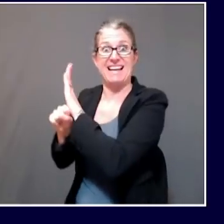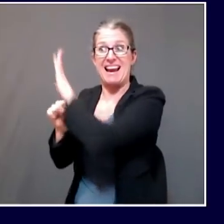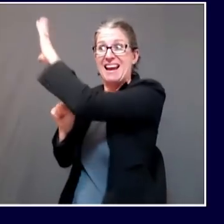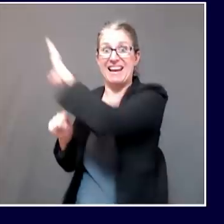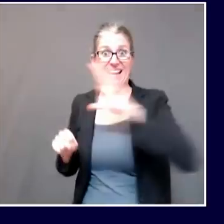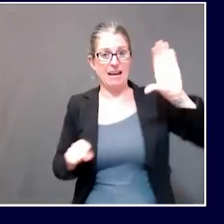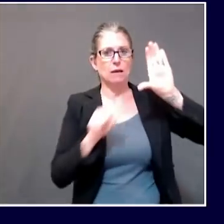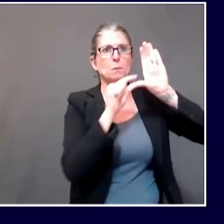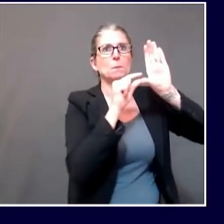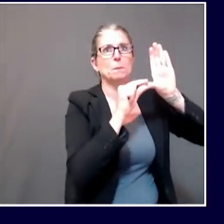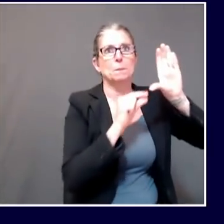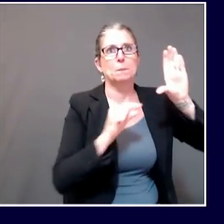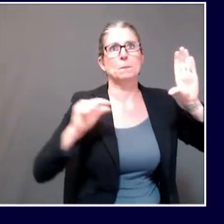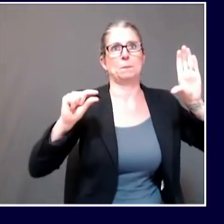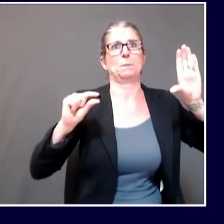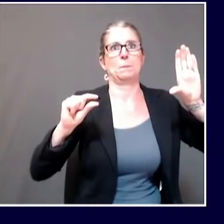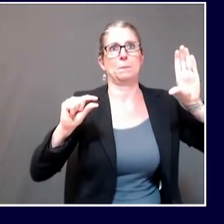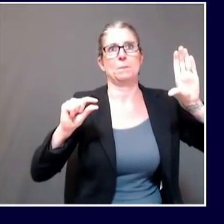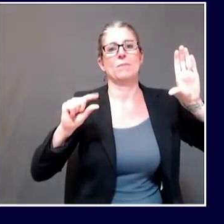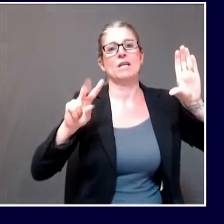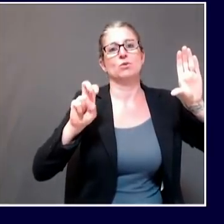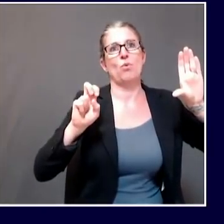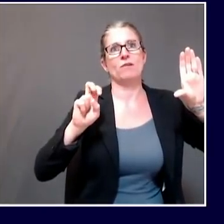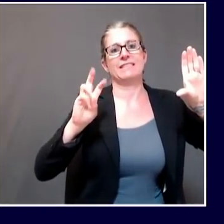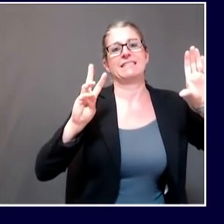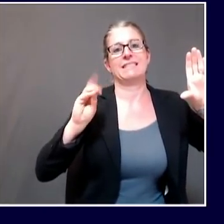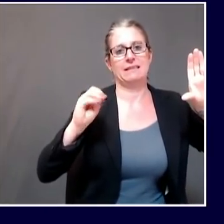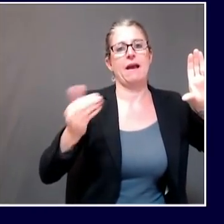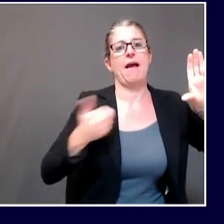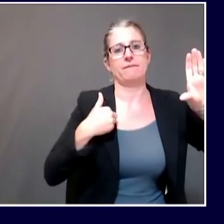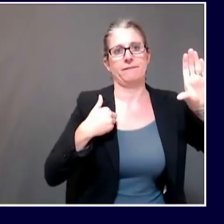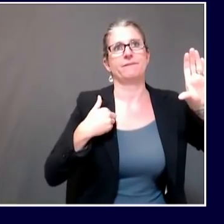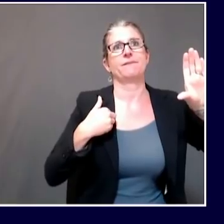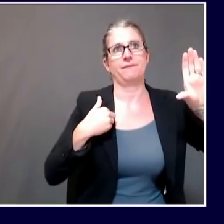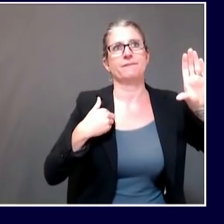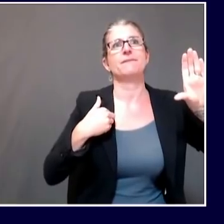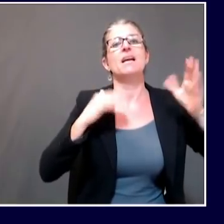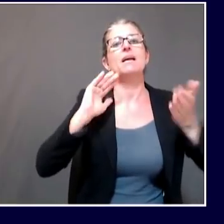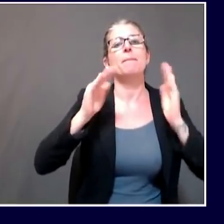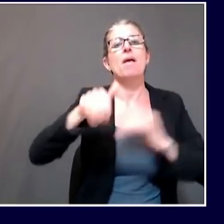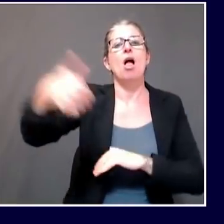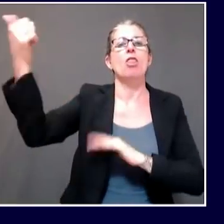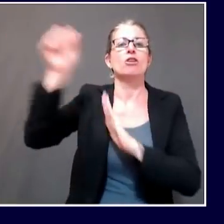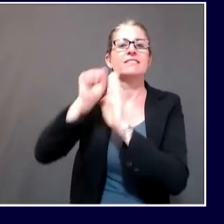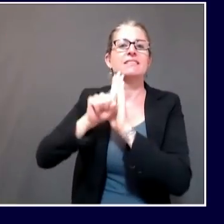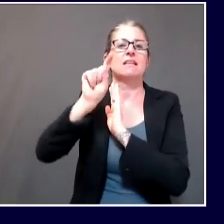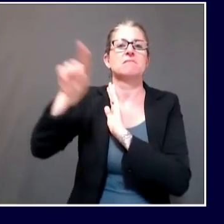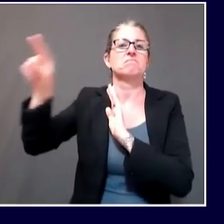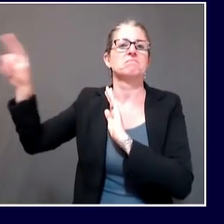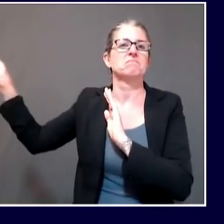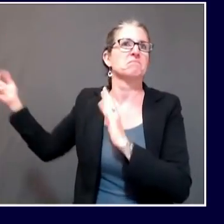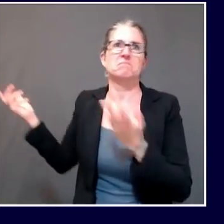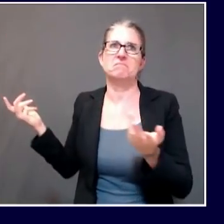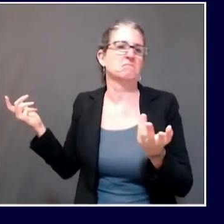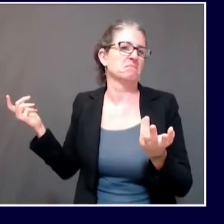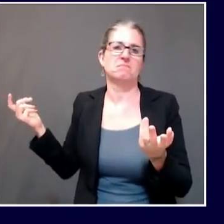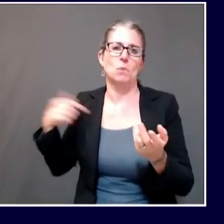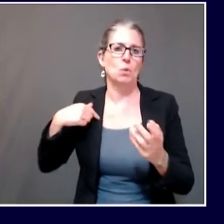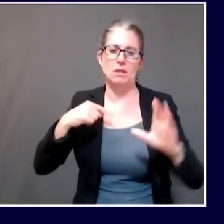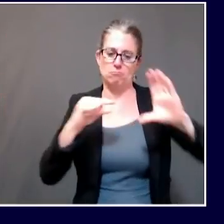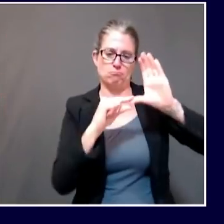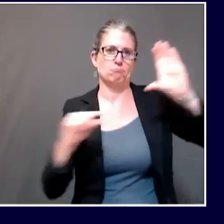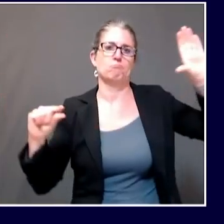Thank you. To date, the Maine Department of Health and Human Services is issuing new guidance to assist nursing